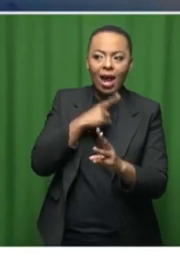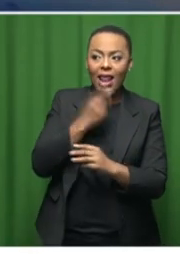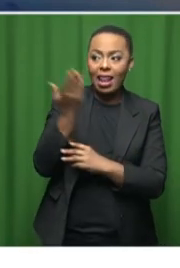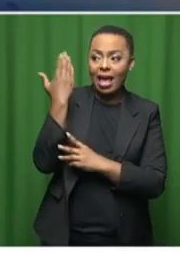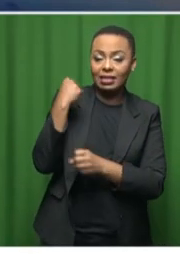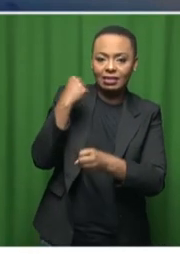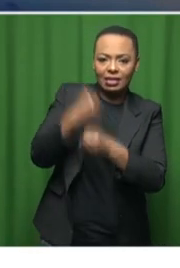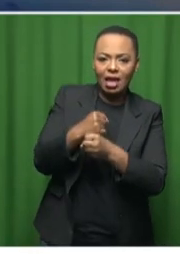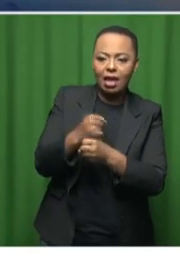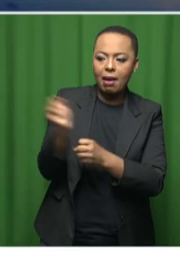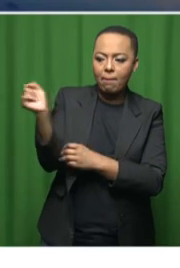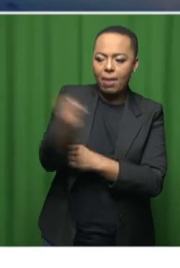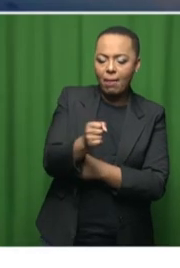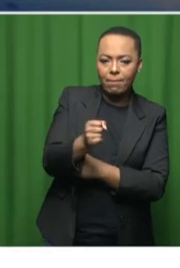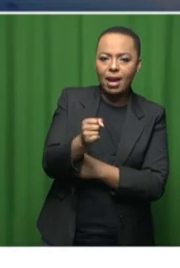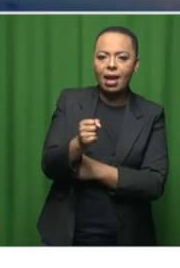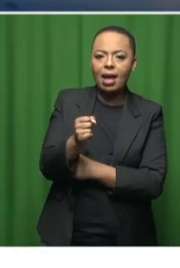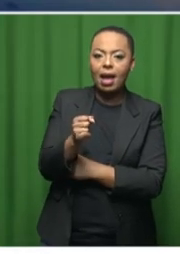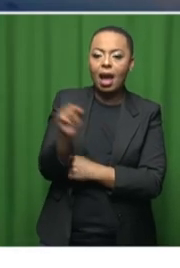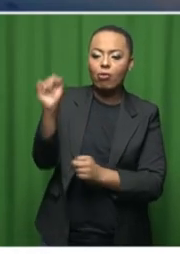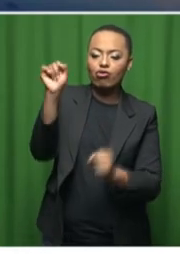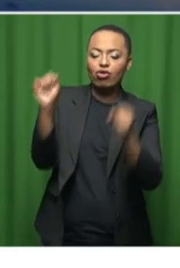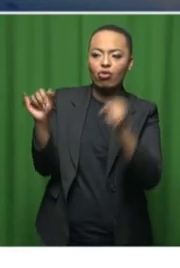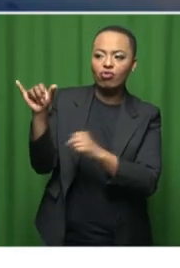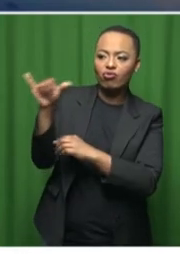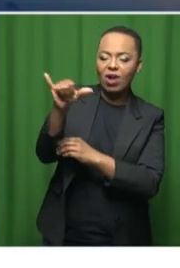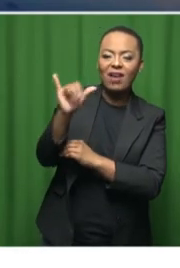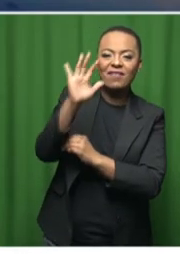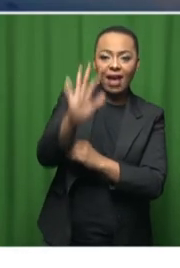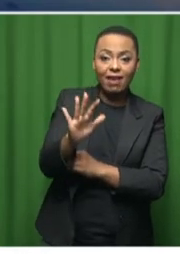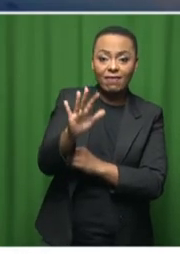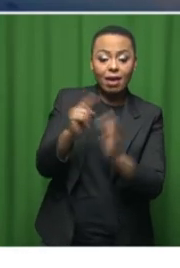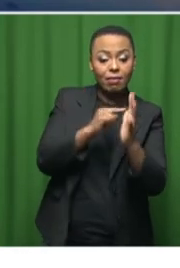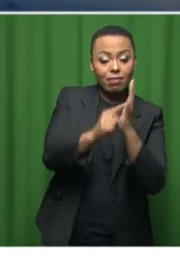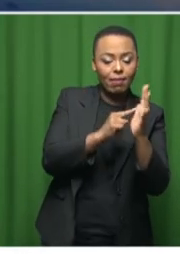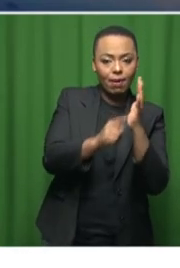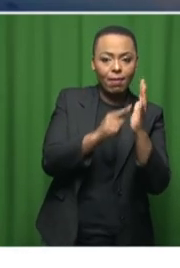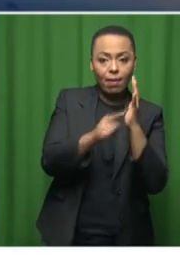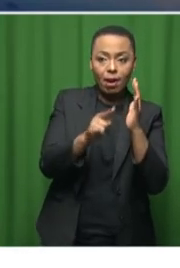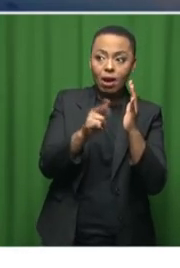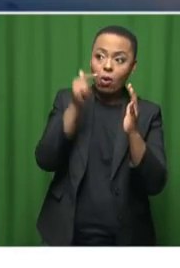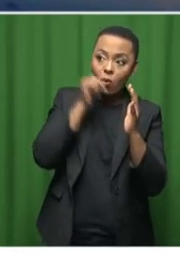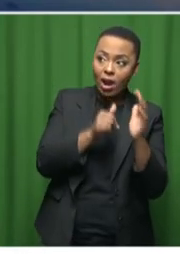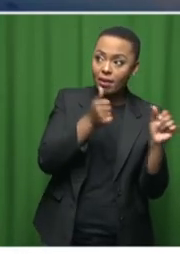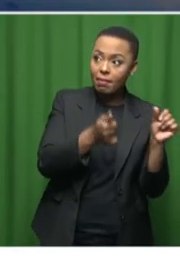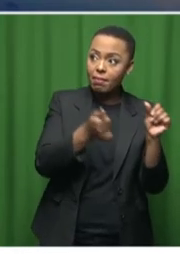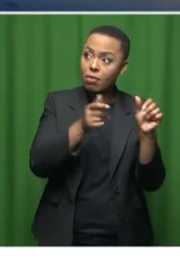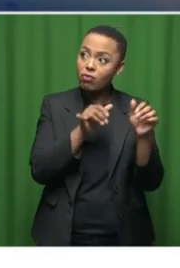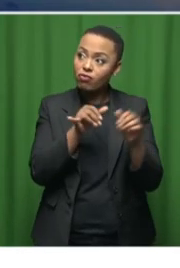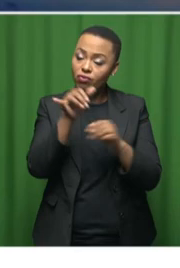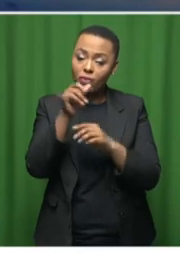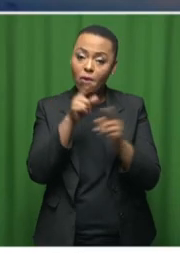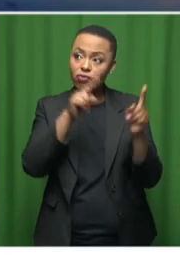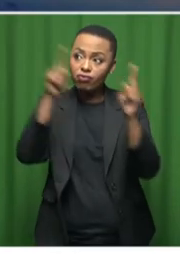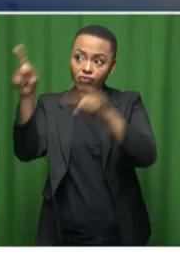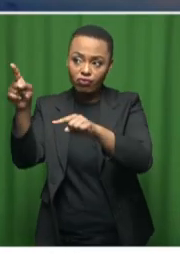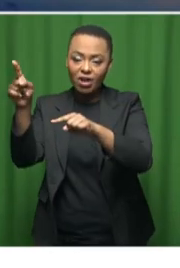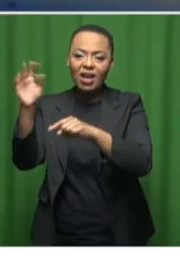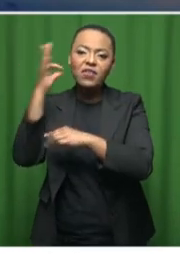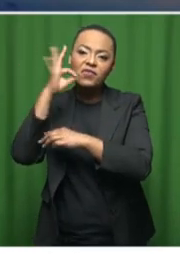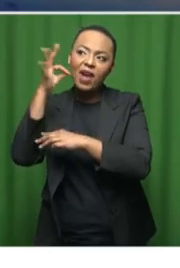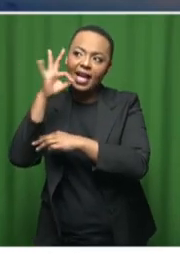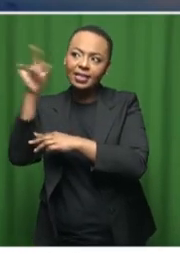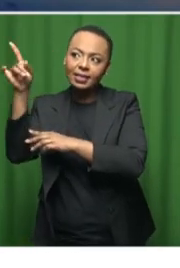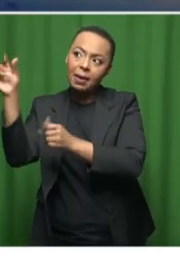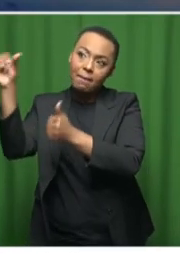that we sent as a country to France to be trained. And they came back with the highest qualification in